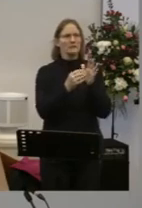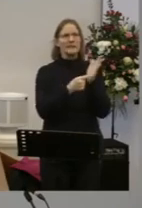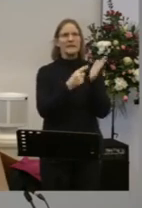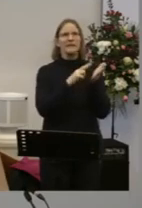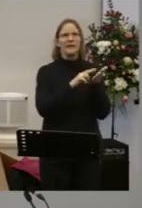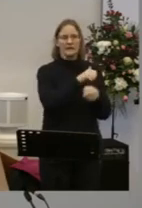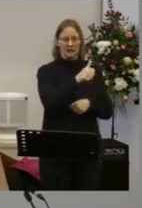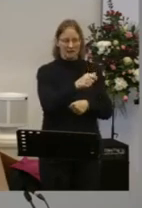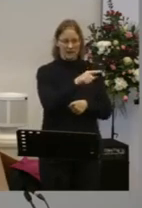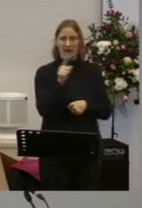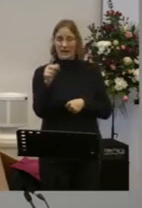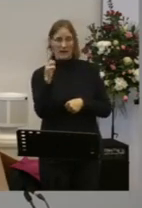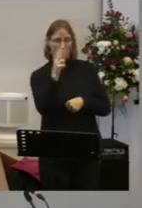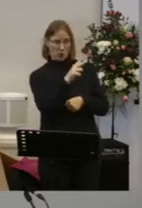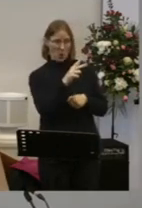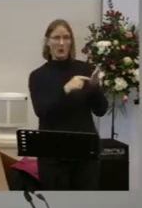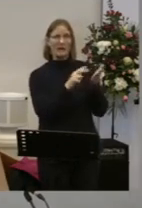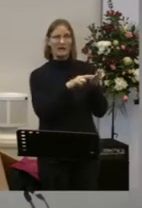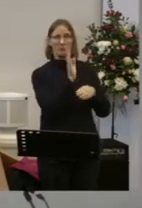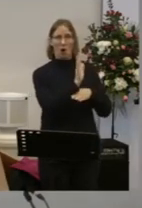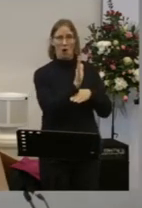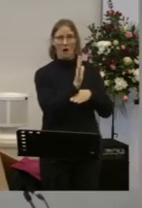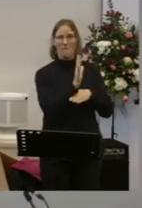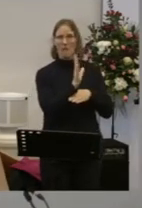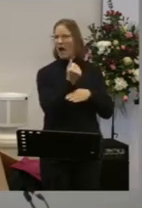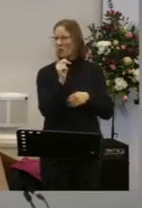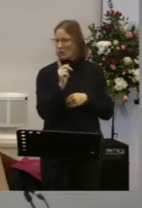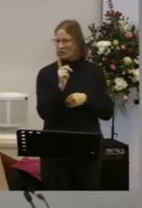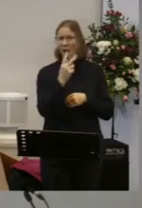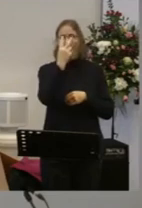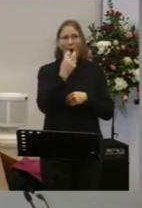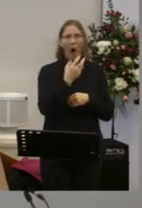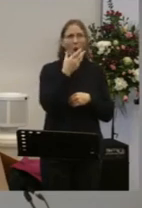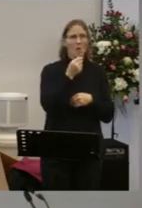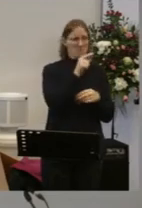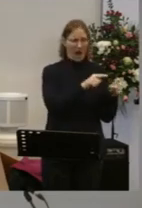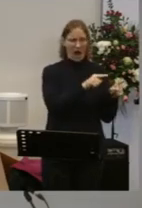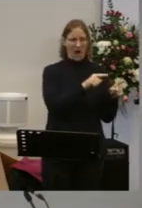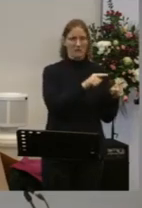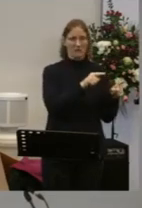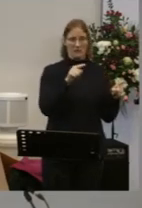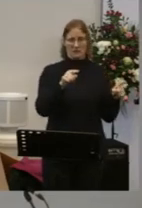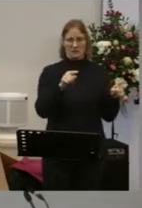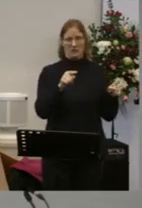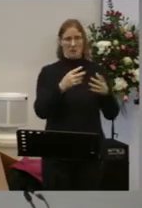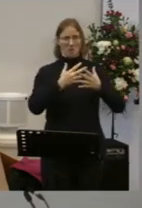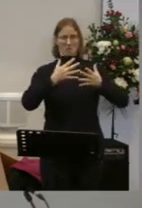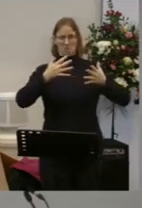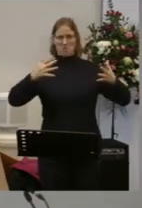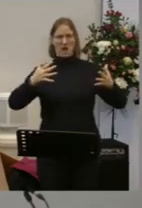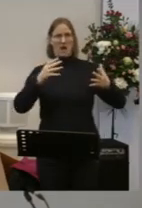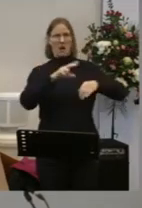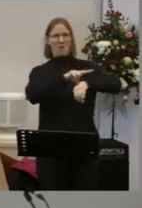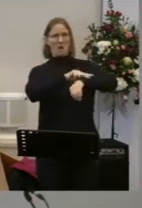He said that he saw an episode Where there was this old man Who was arrested By these big burly security guards